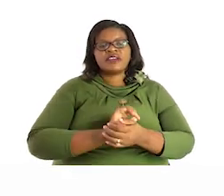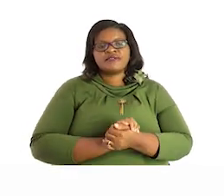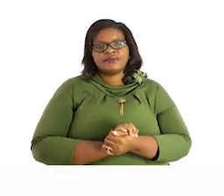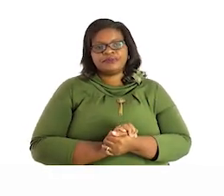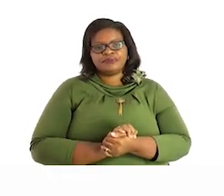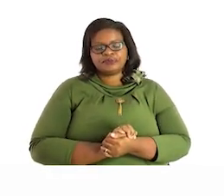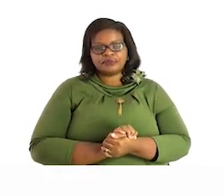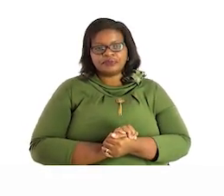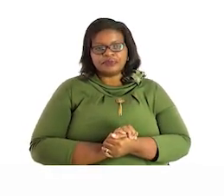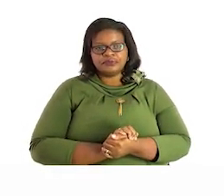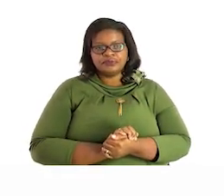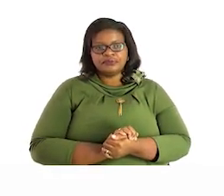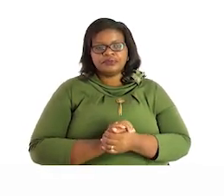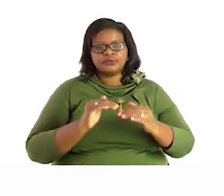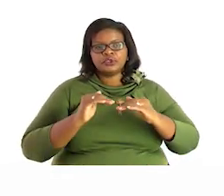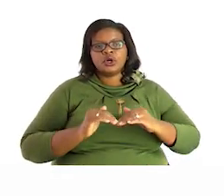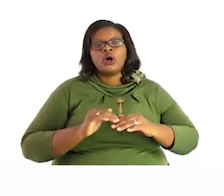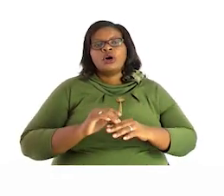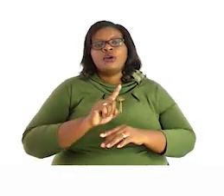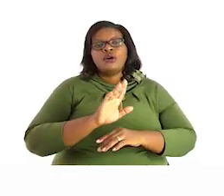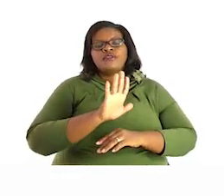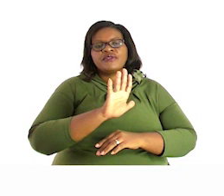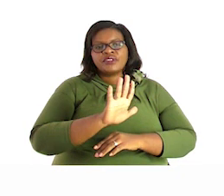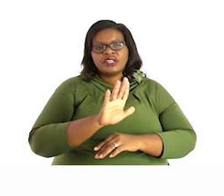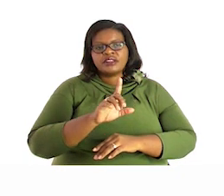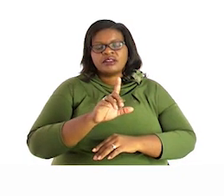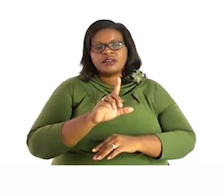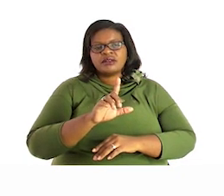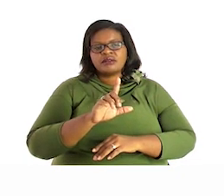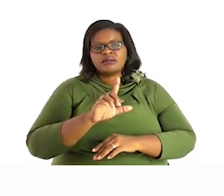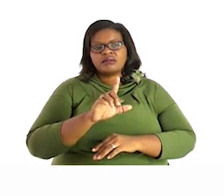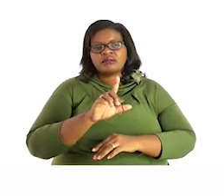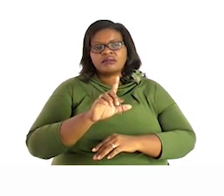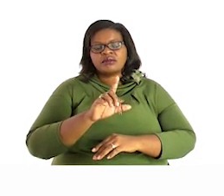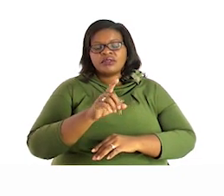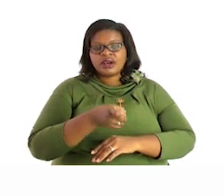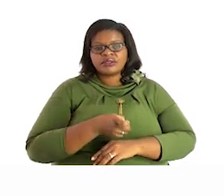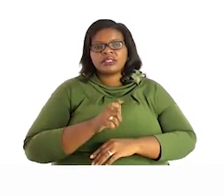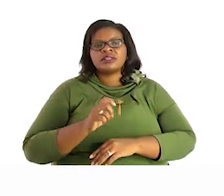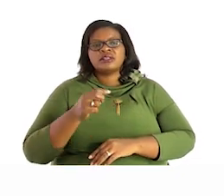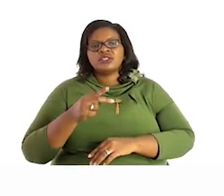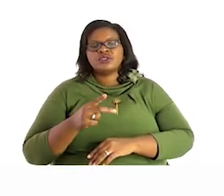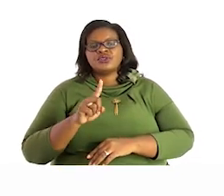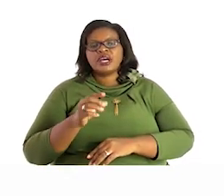we are having 15 219 and 15